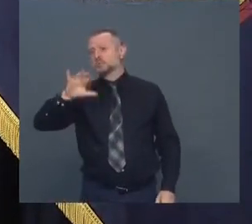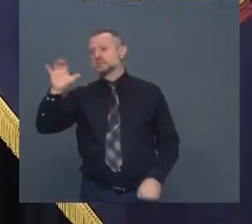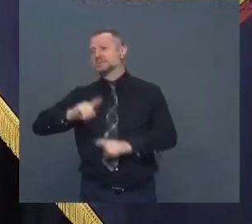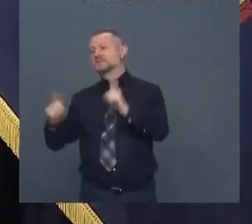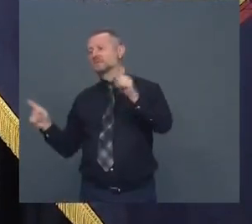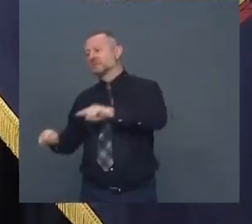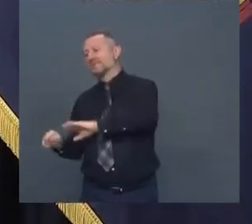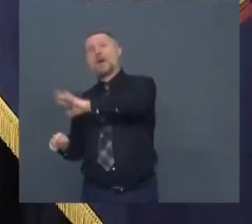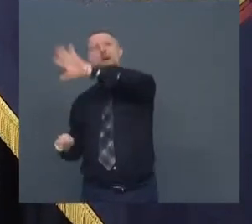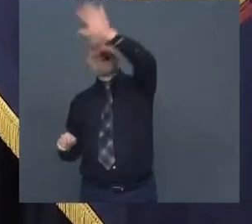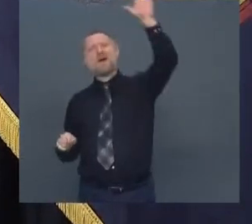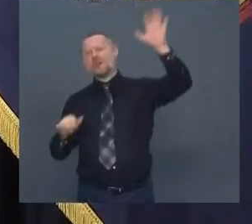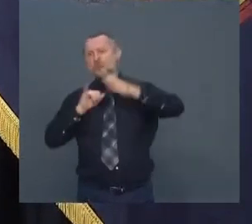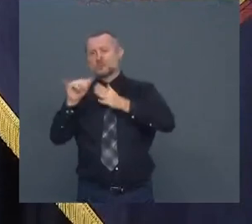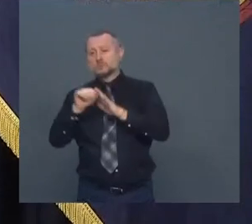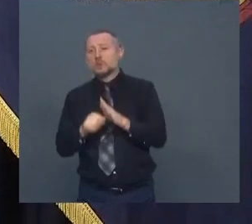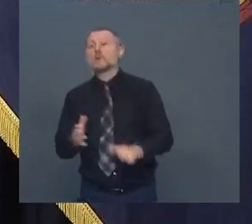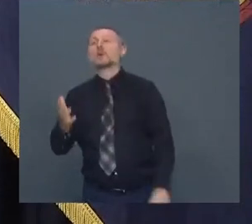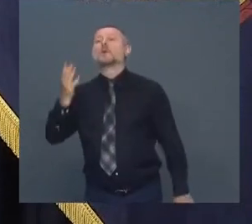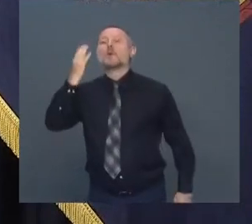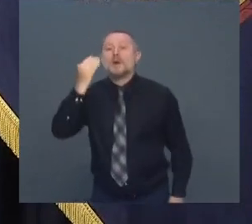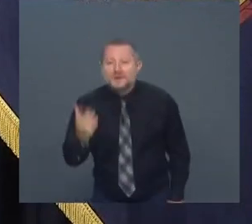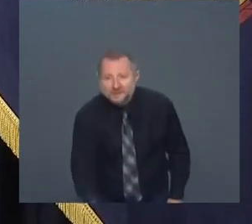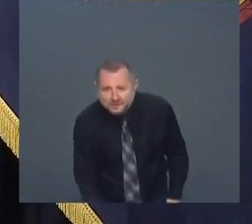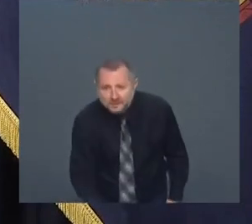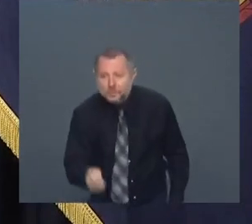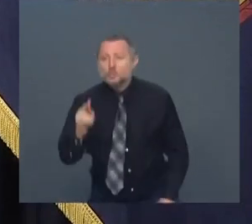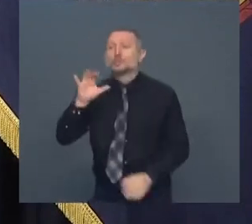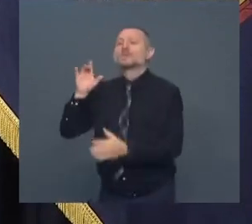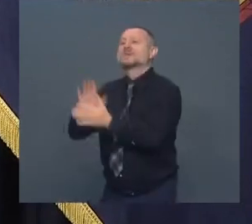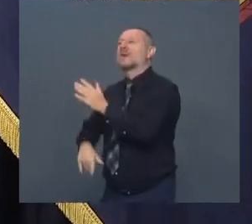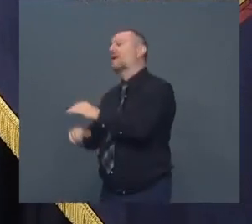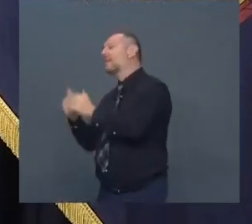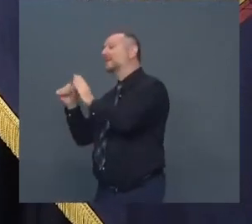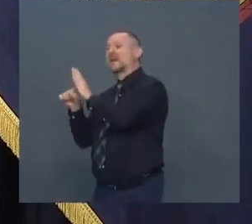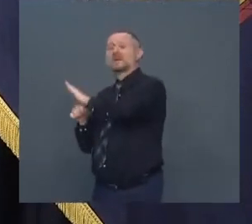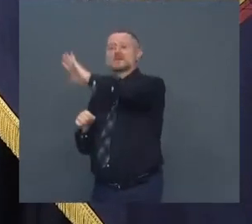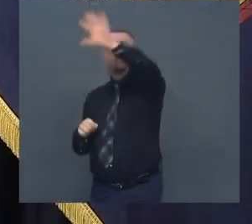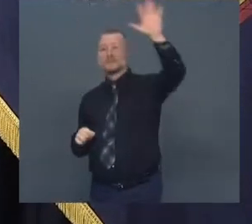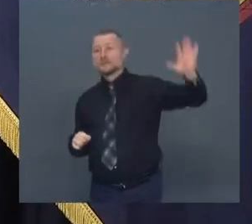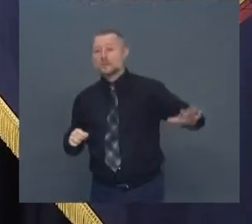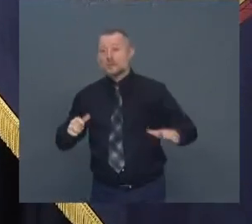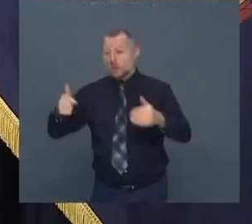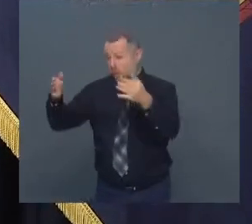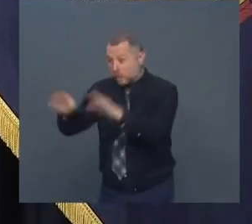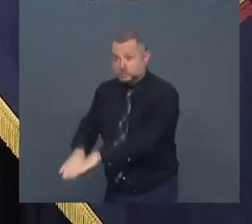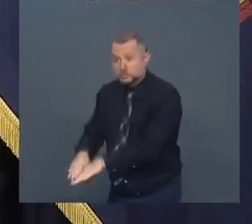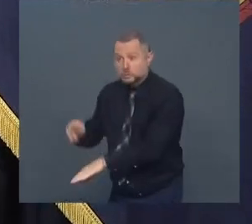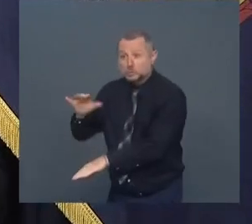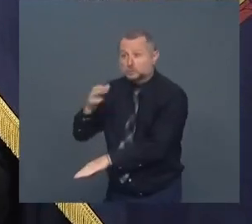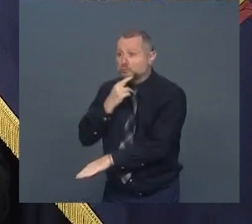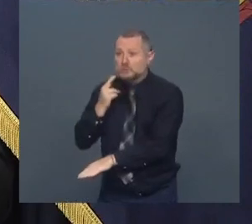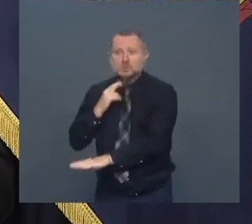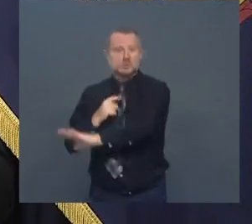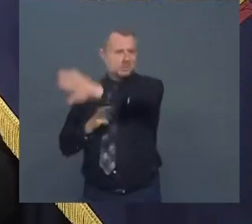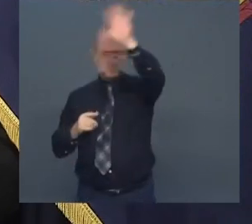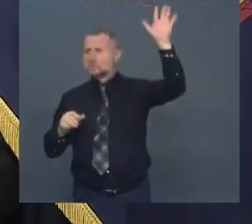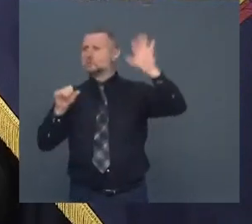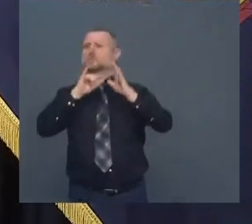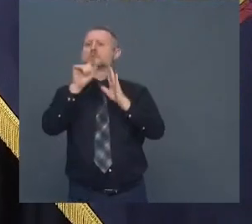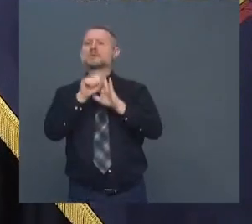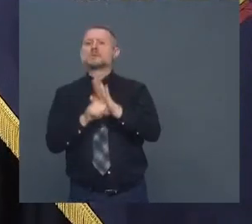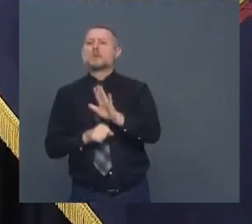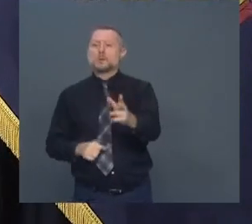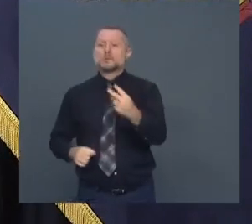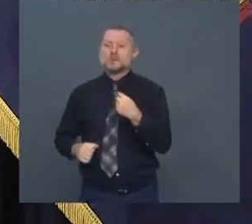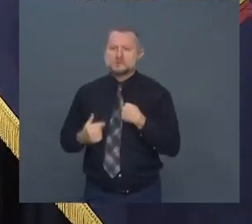compliance I'm sorry why is New York City different from the rest of the state you're going to shut down dining in the rest of the state we do the compliance in the